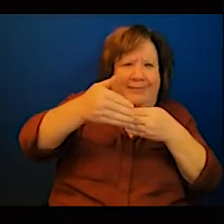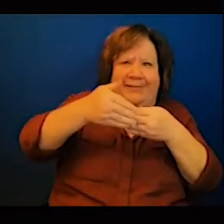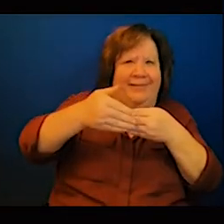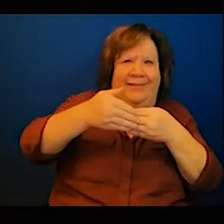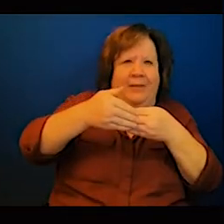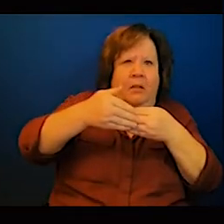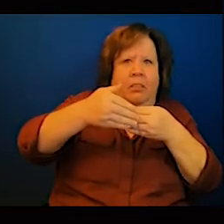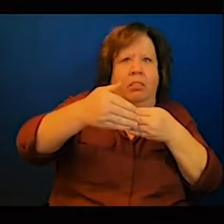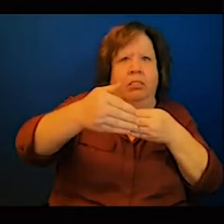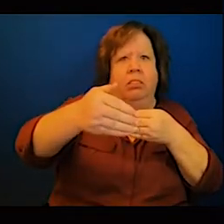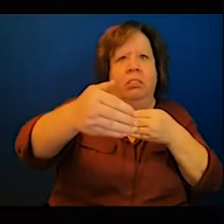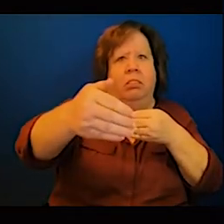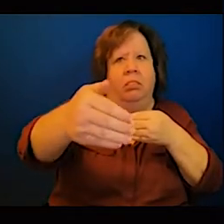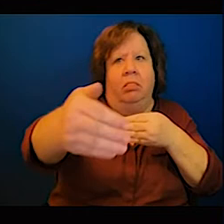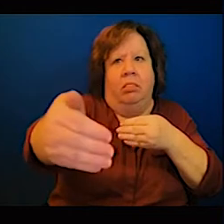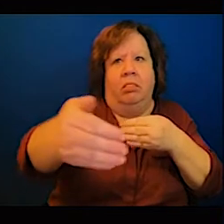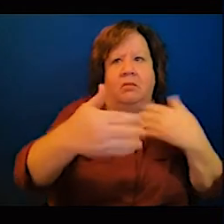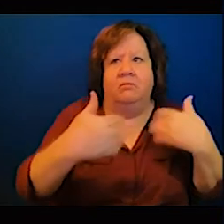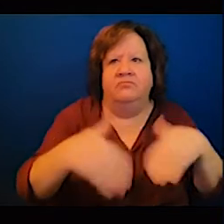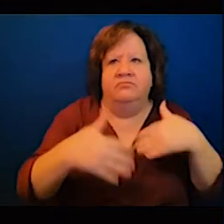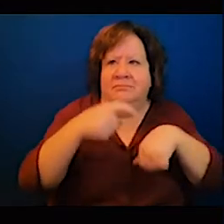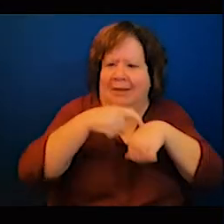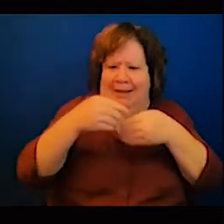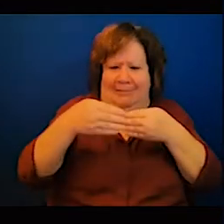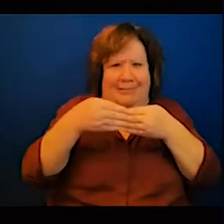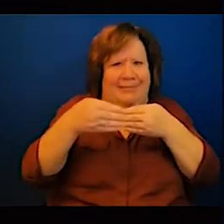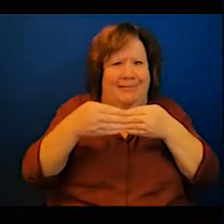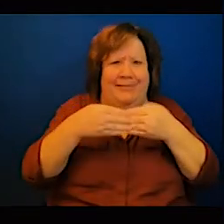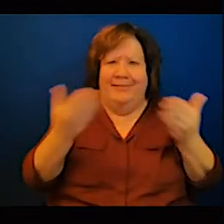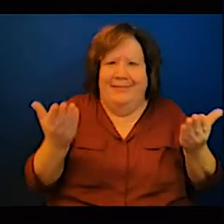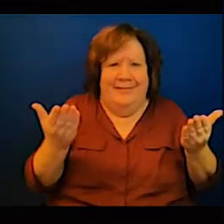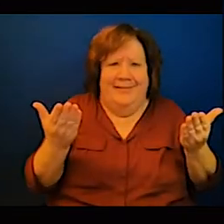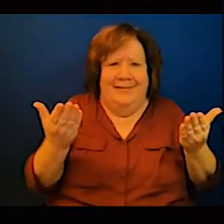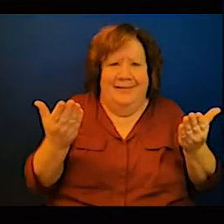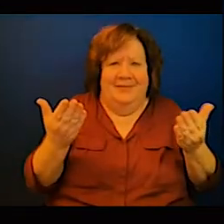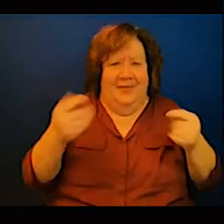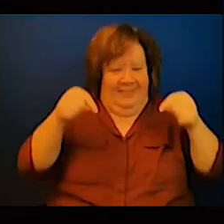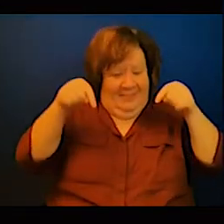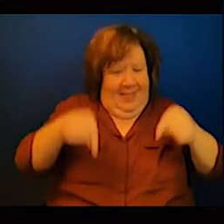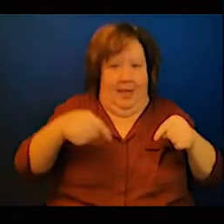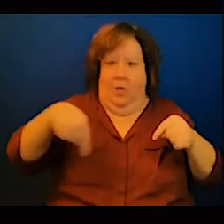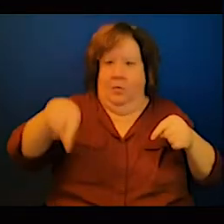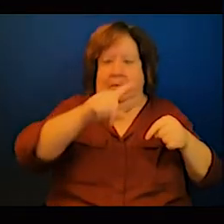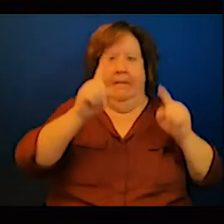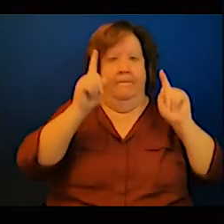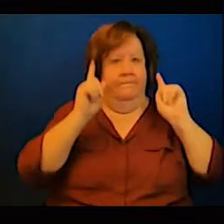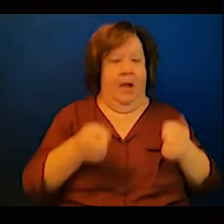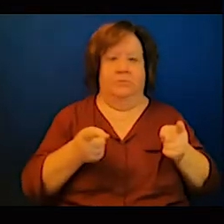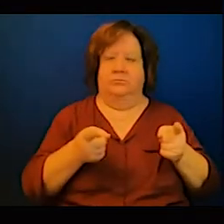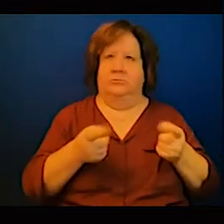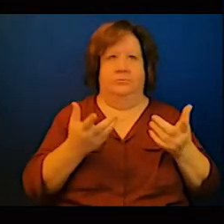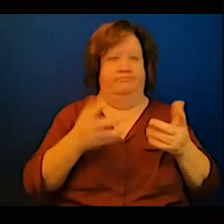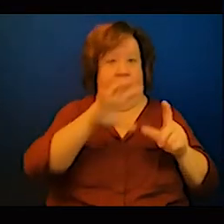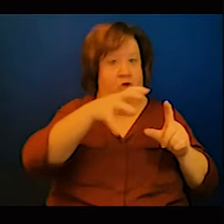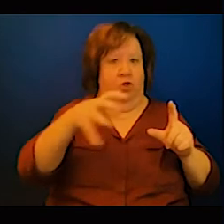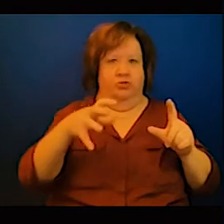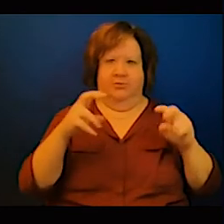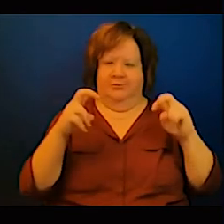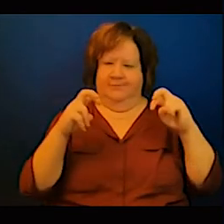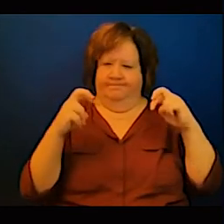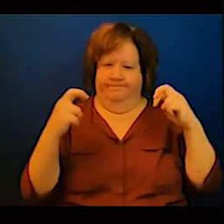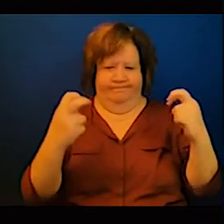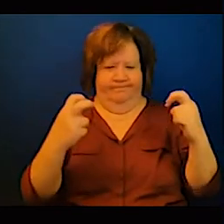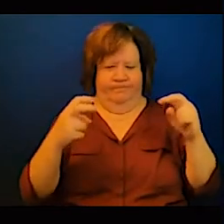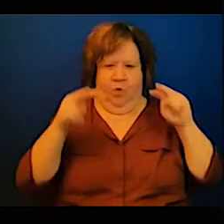look at holistically and be able to come up with actions strategies that will be able to